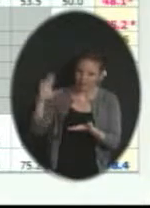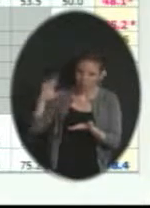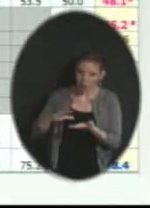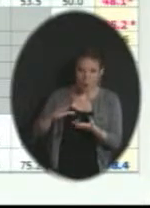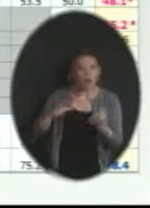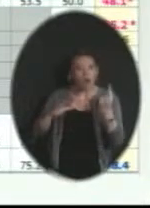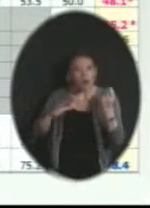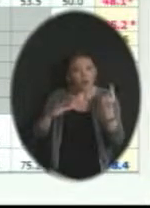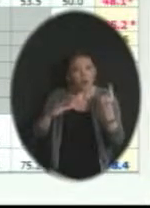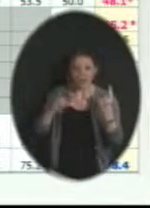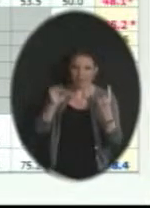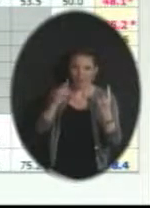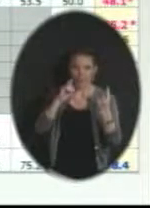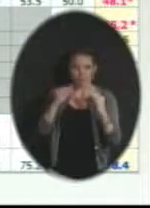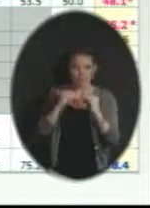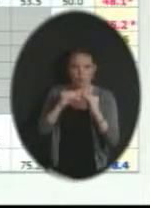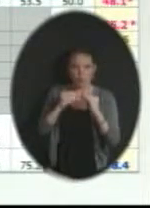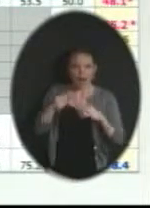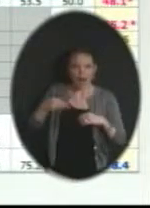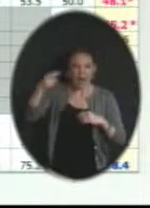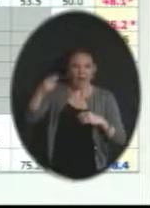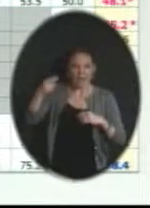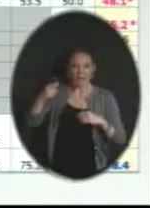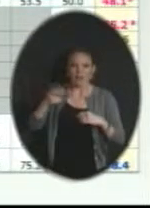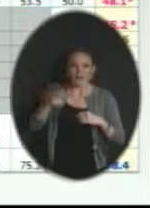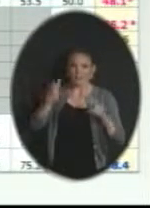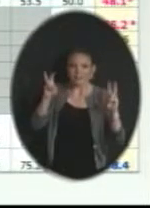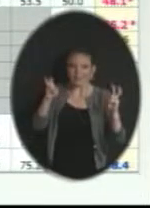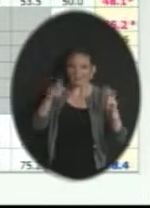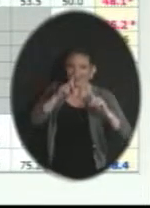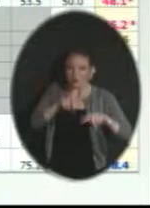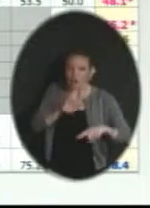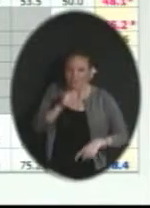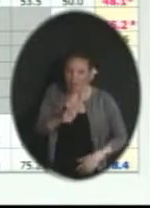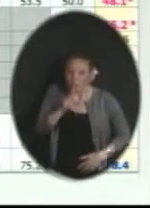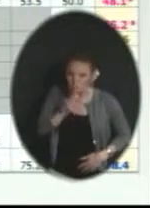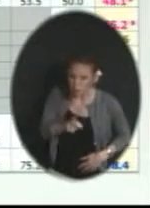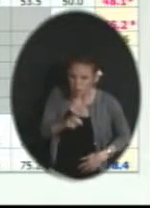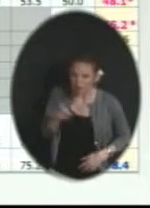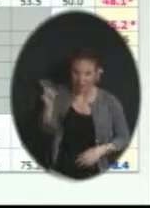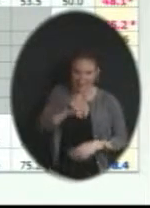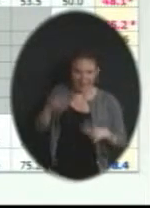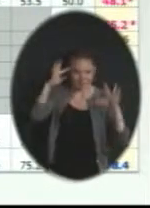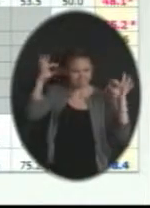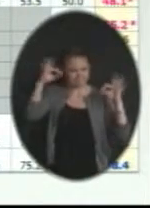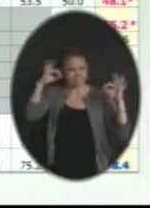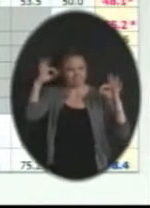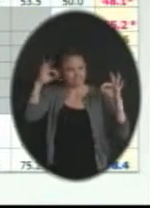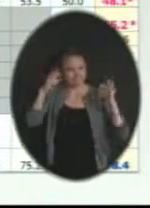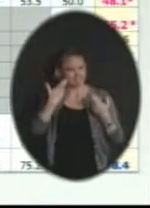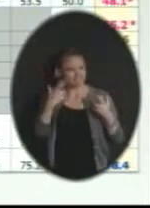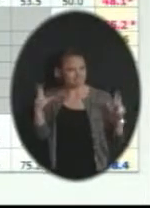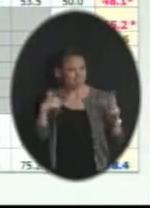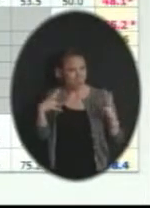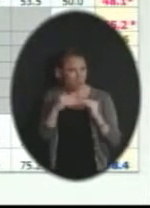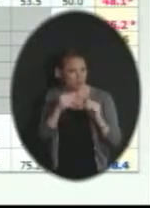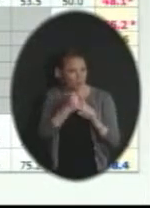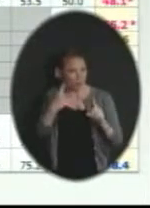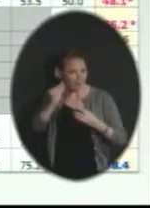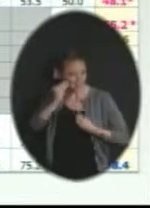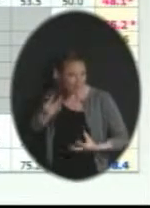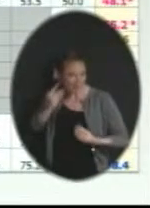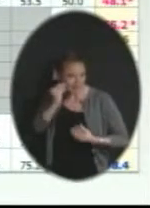was also an extremely high percentage of unsure that we just don't know. And so that's an area that we continue to look at. Mr.